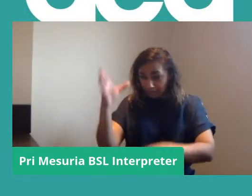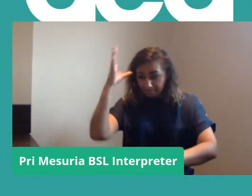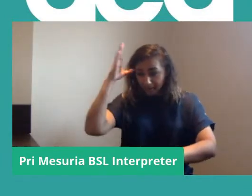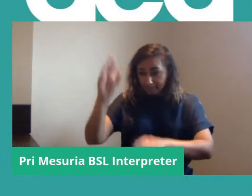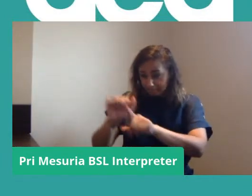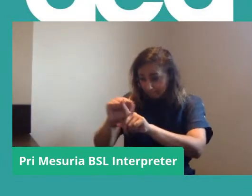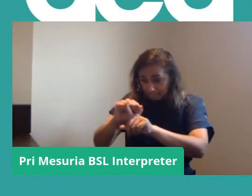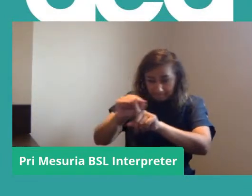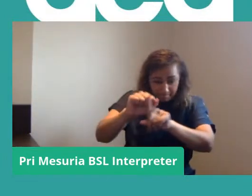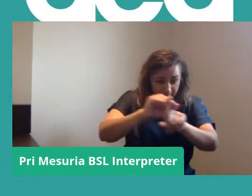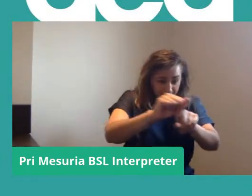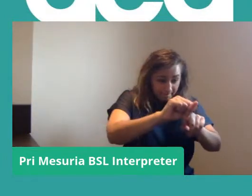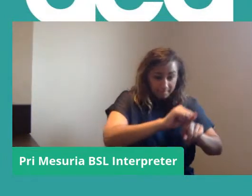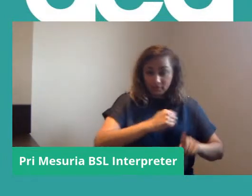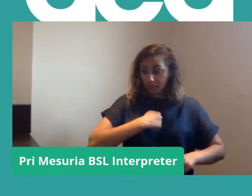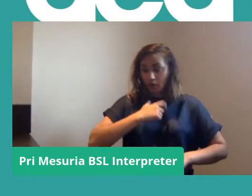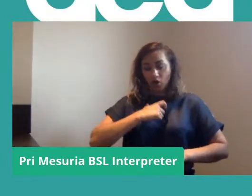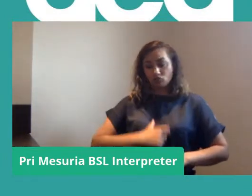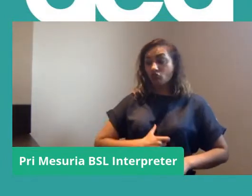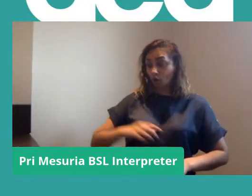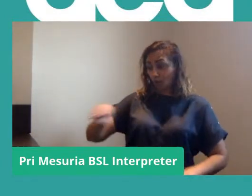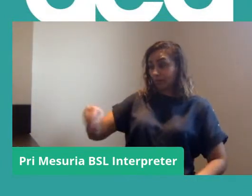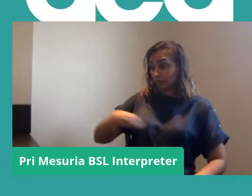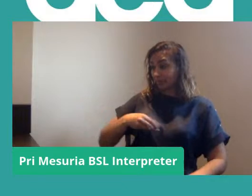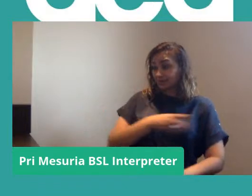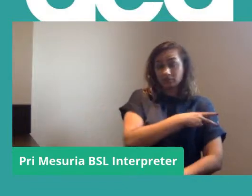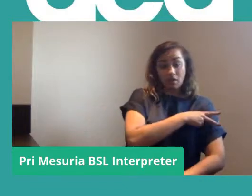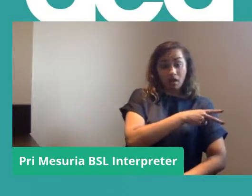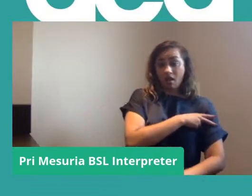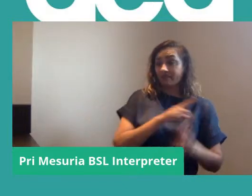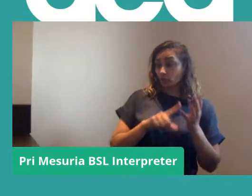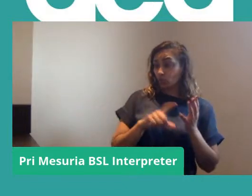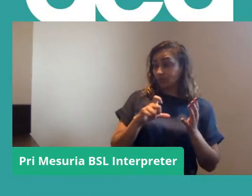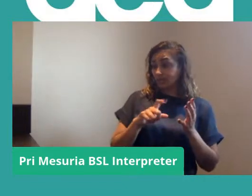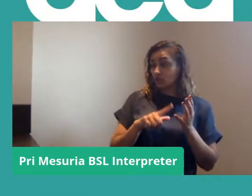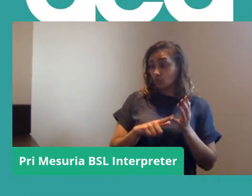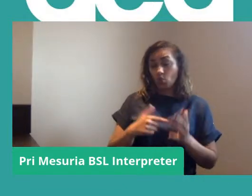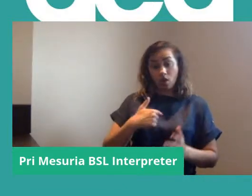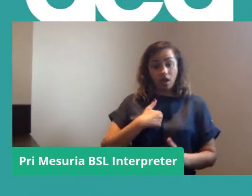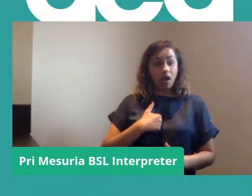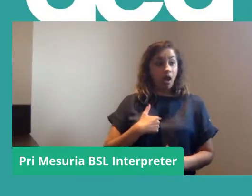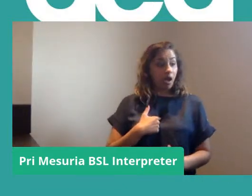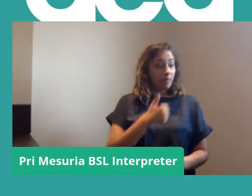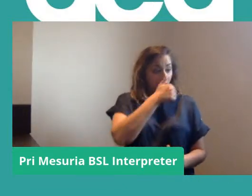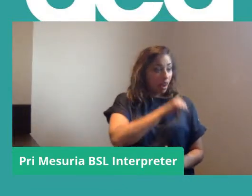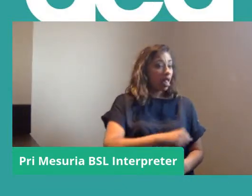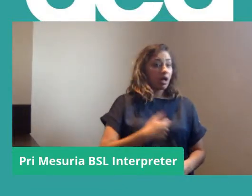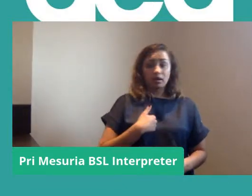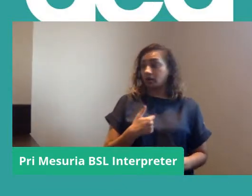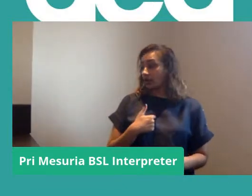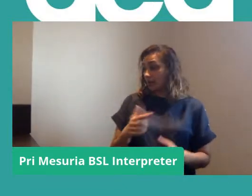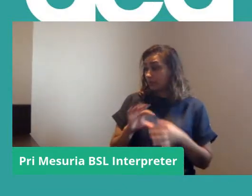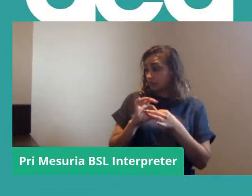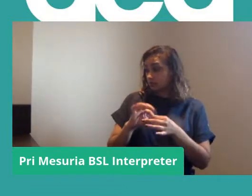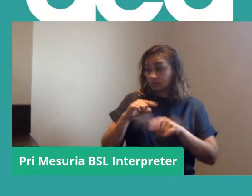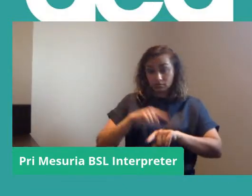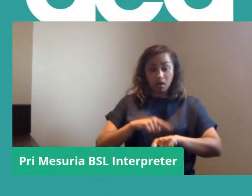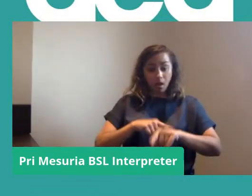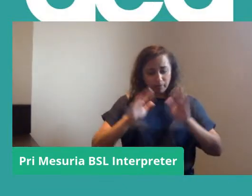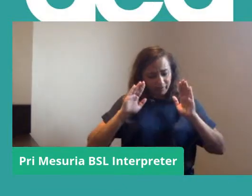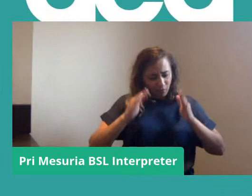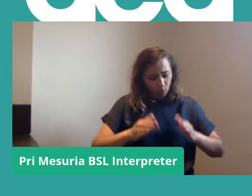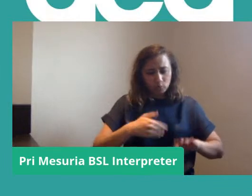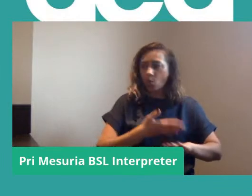In my role at the moment as a paid employee of UCU, I have the luxury now of spending quite a bit of time on that.